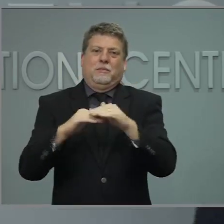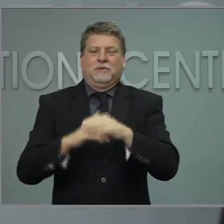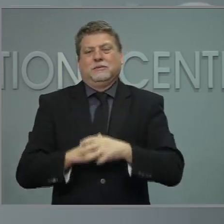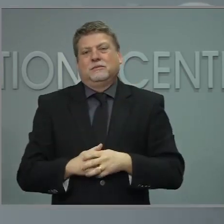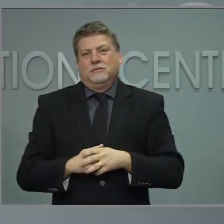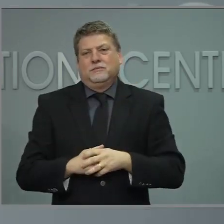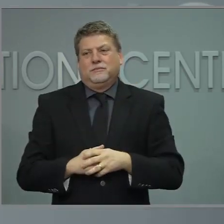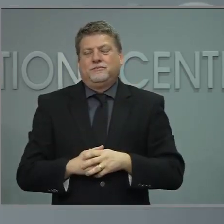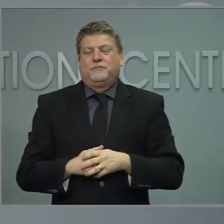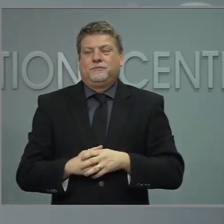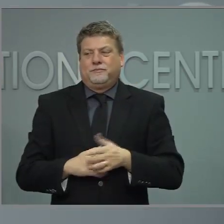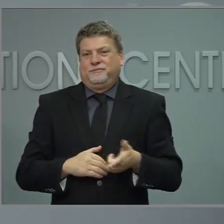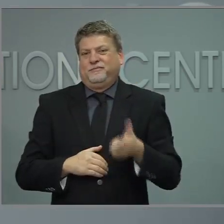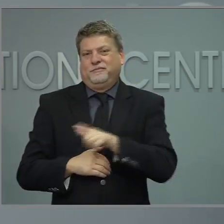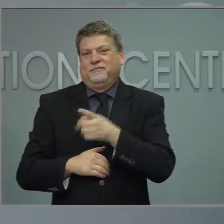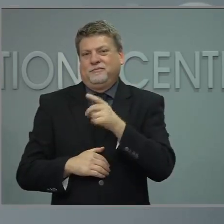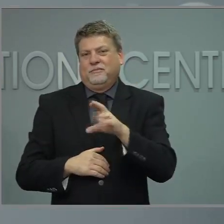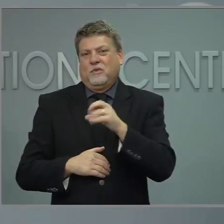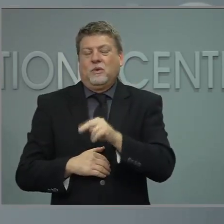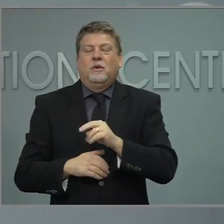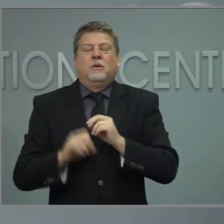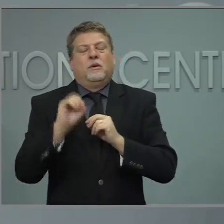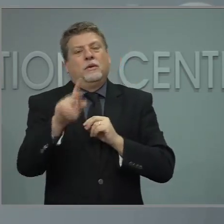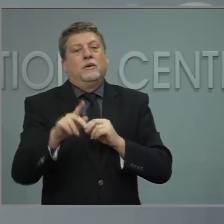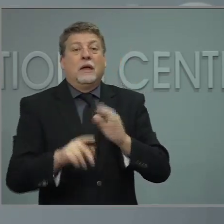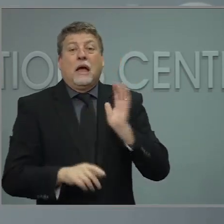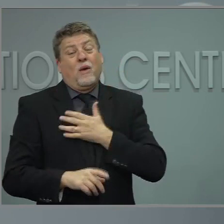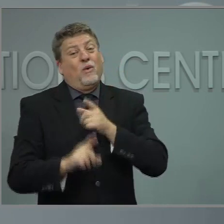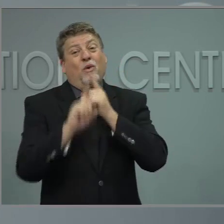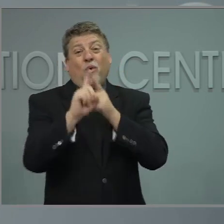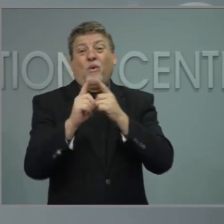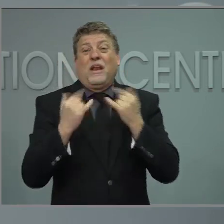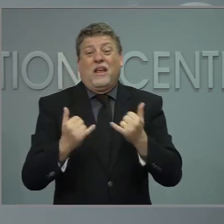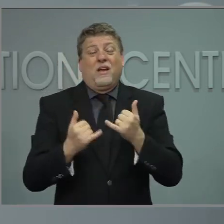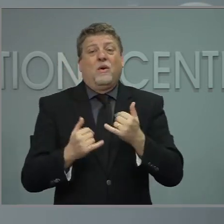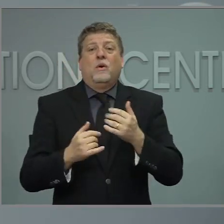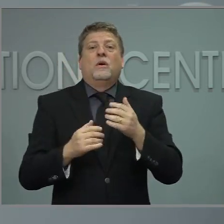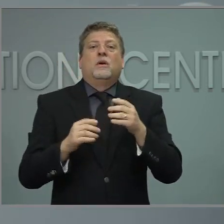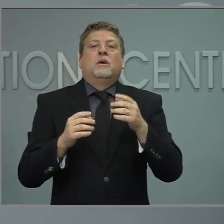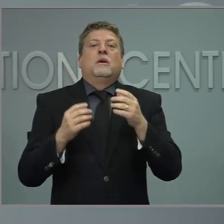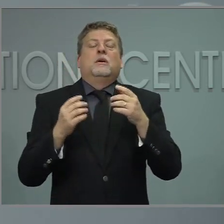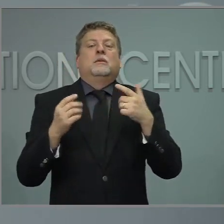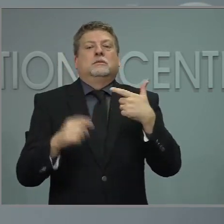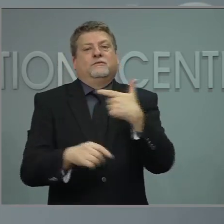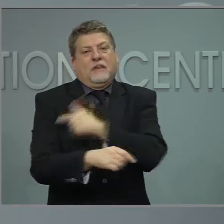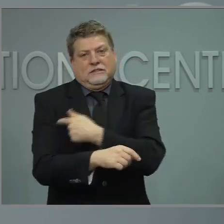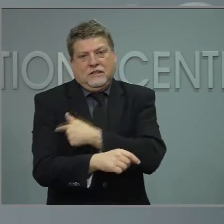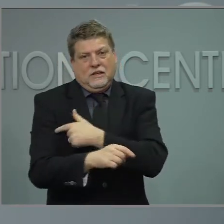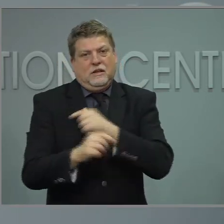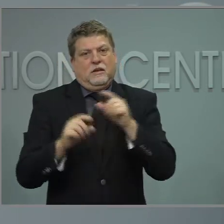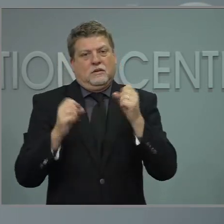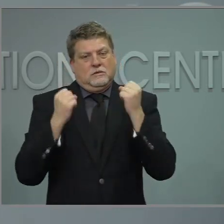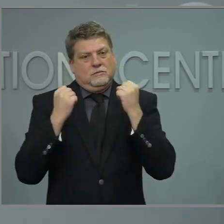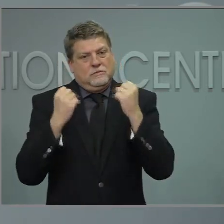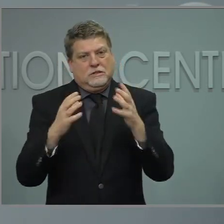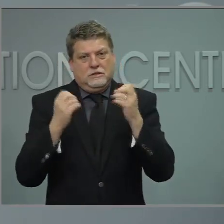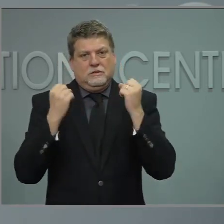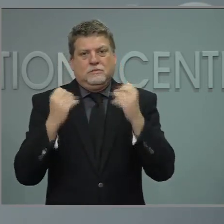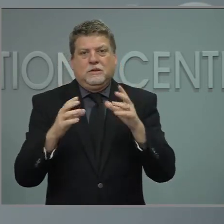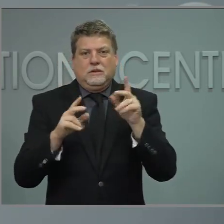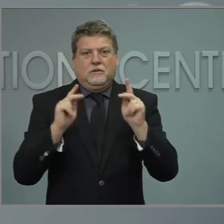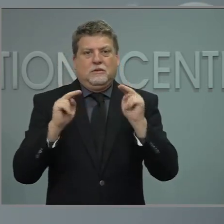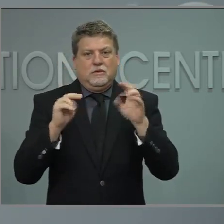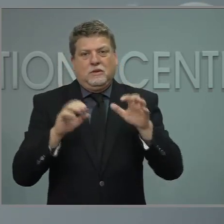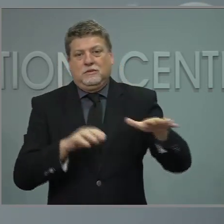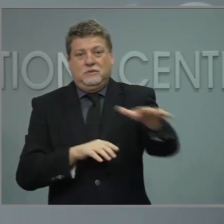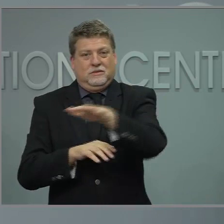Hi, Brian. Well, we have the goal right now of getting as many North Carolinians vaccinated as possible. It's why we're accelerating the timelines. I think our vaccine